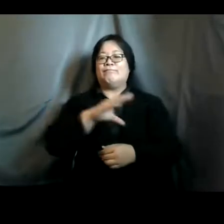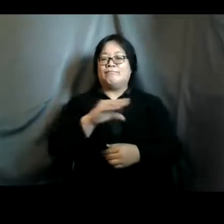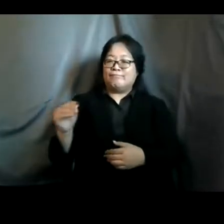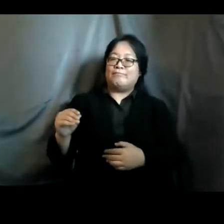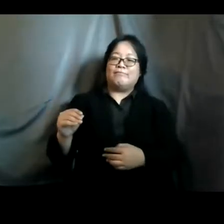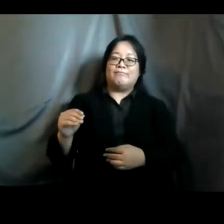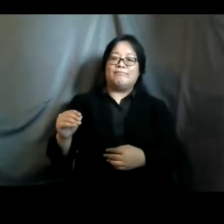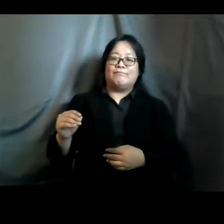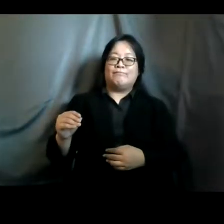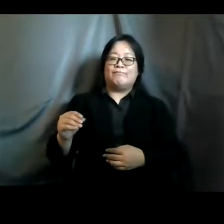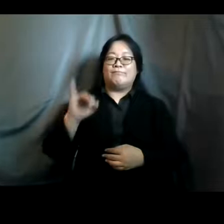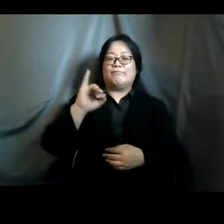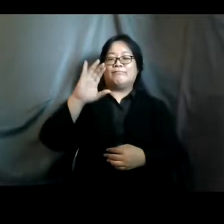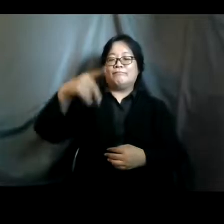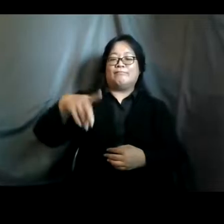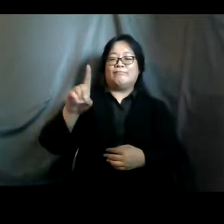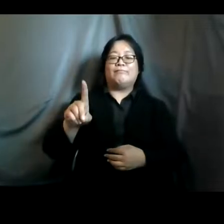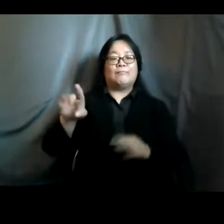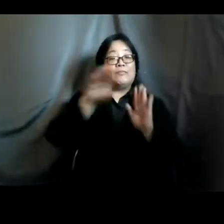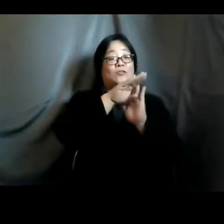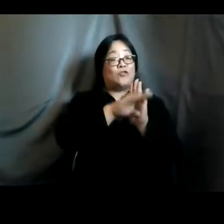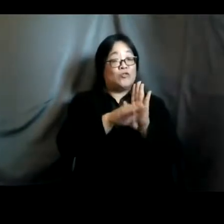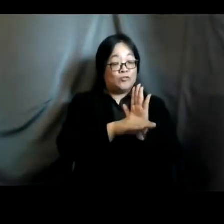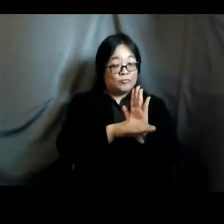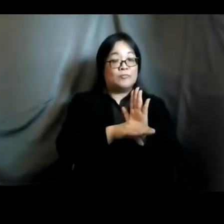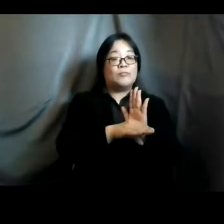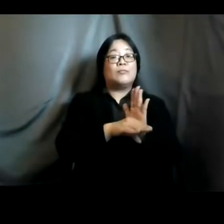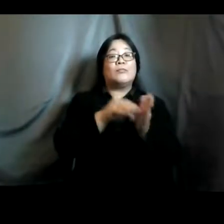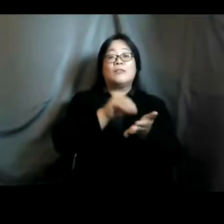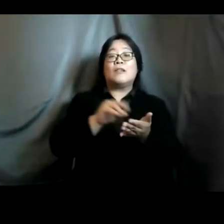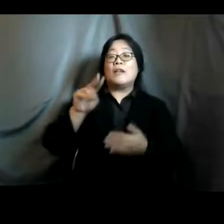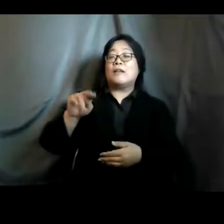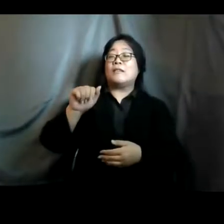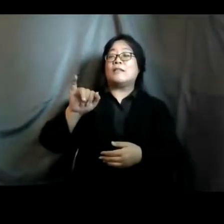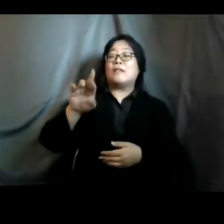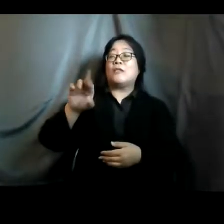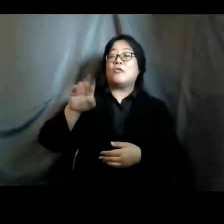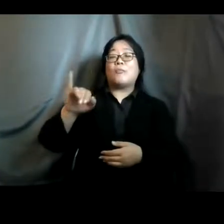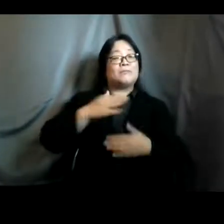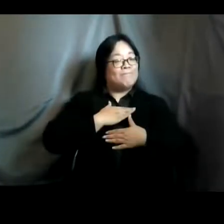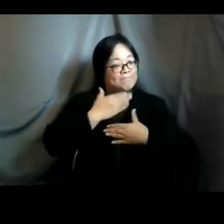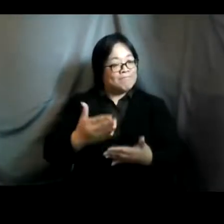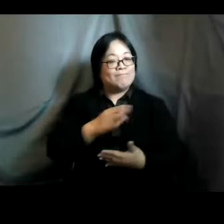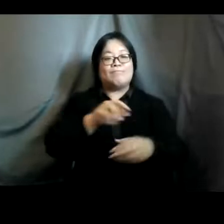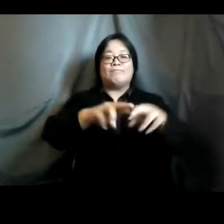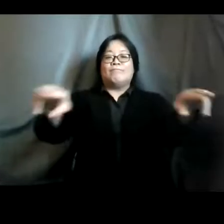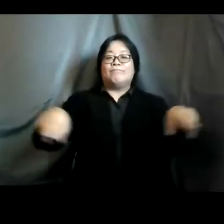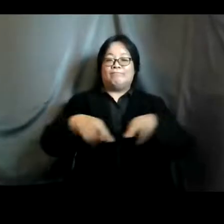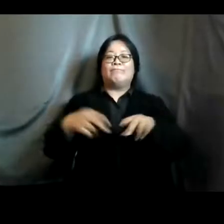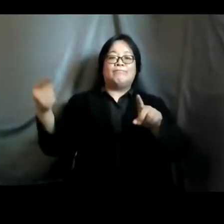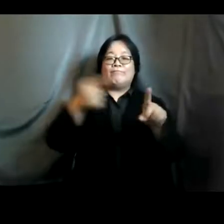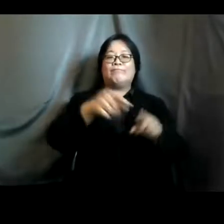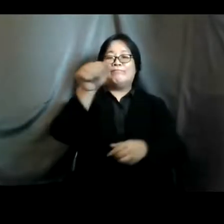icpd agenda which is with both the nairobi commitments and in the region uh have to do with the asia pacific population